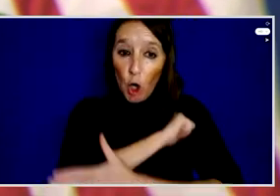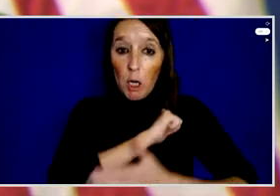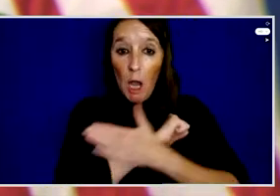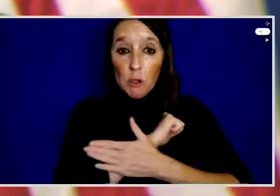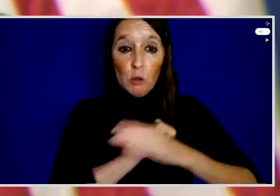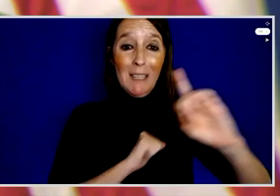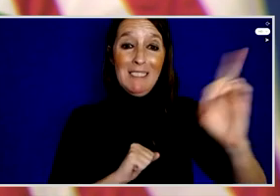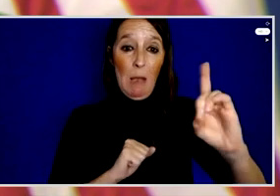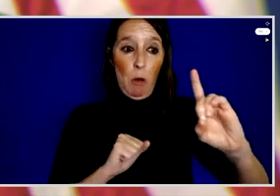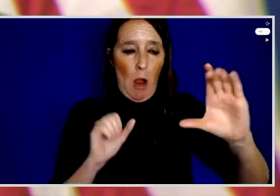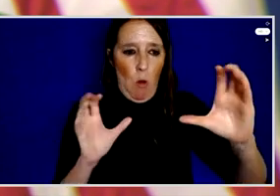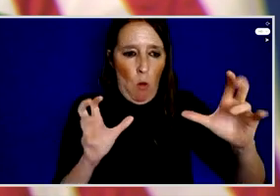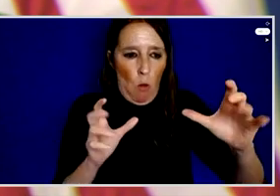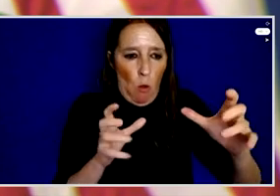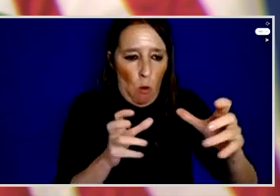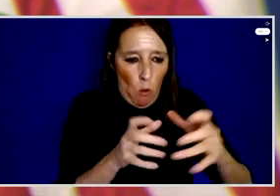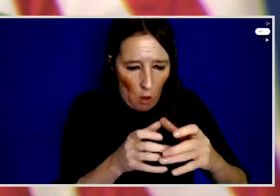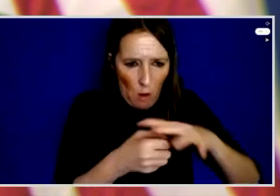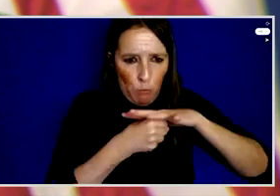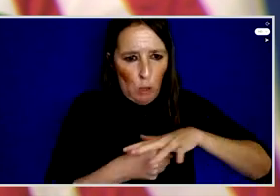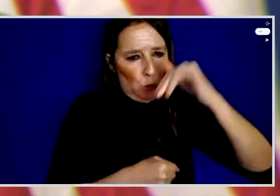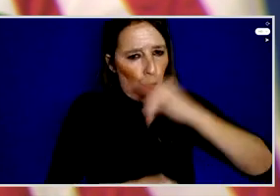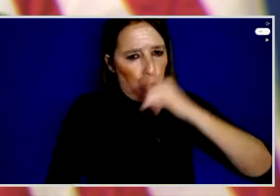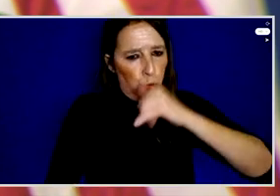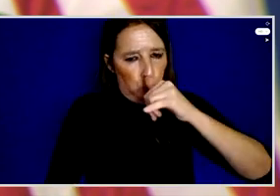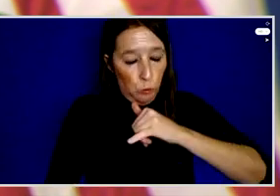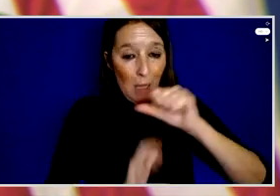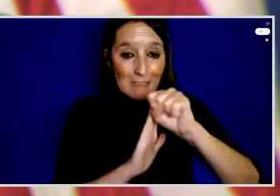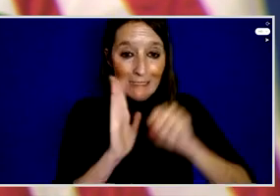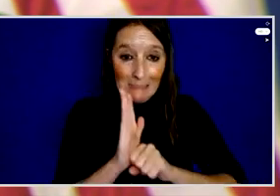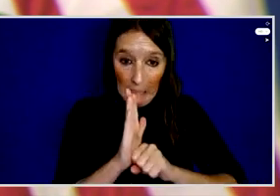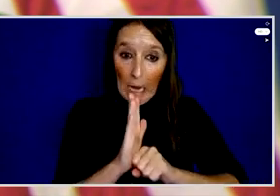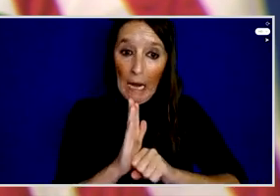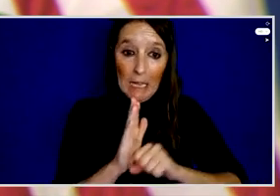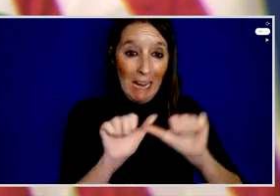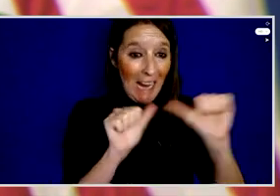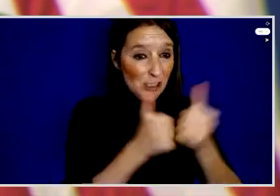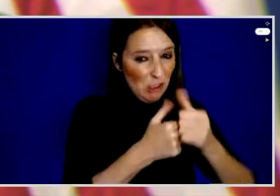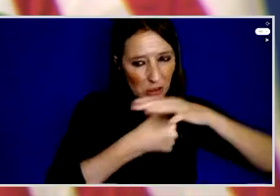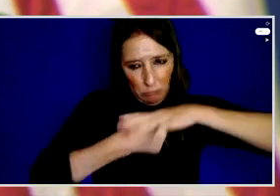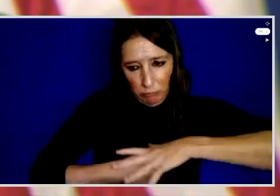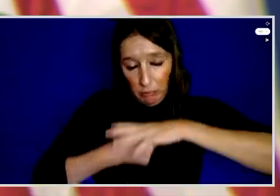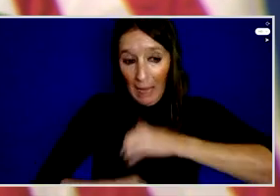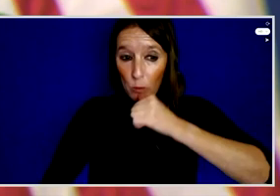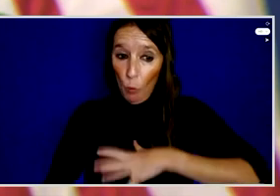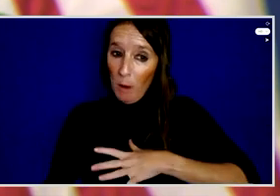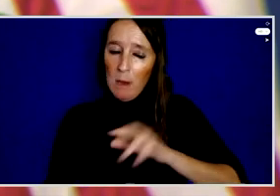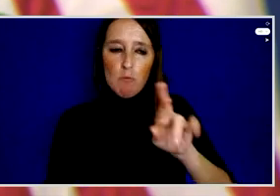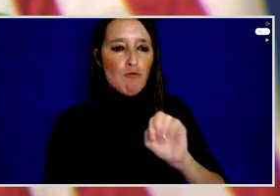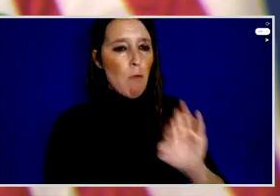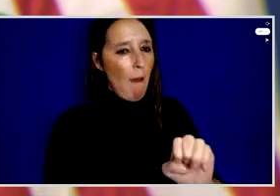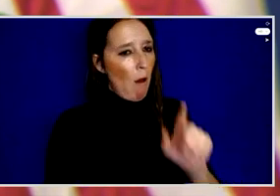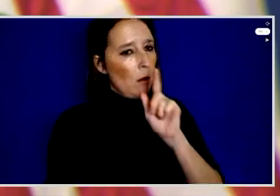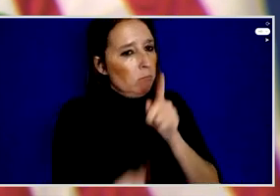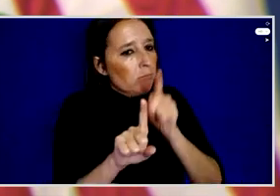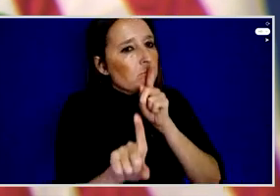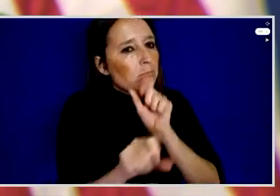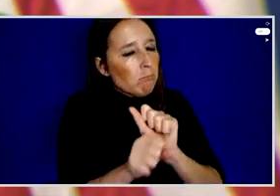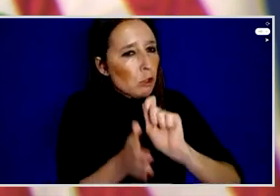pressure from state agencies and where few women choose and practice journalism as a profession. Islam is an